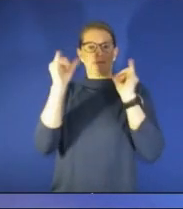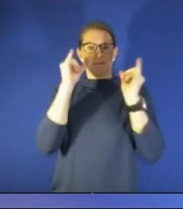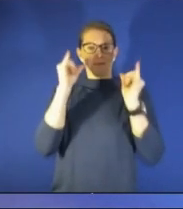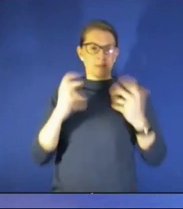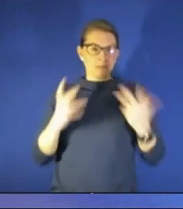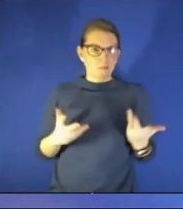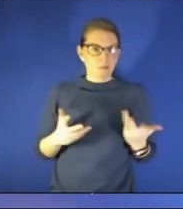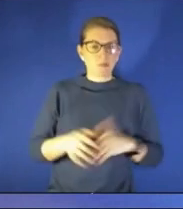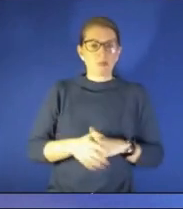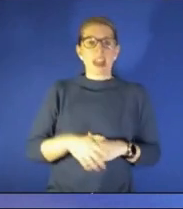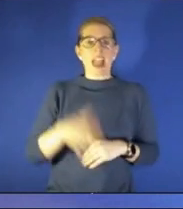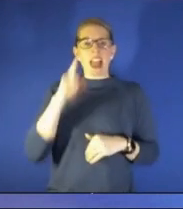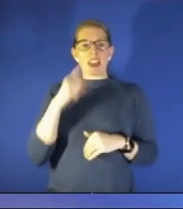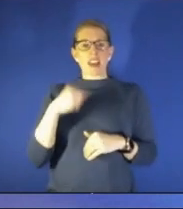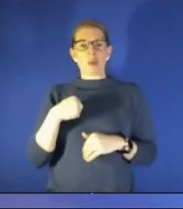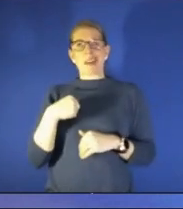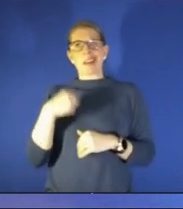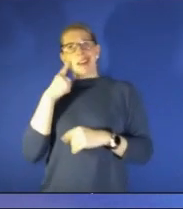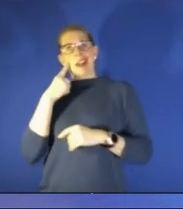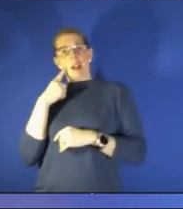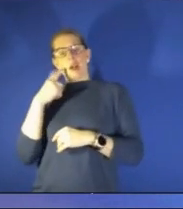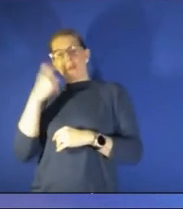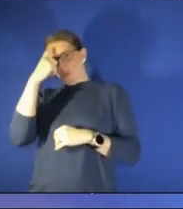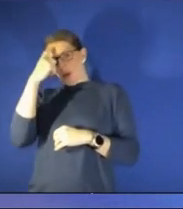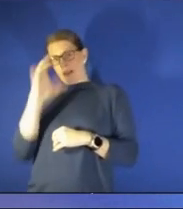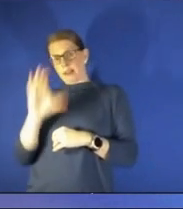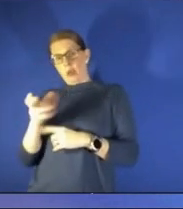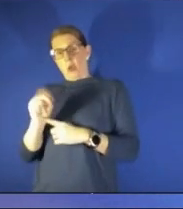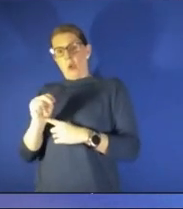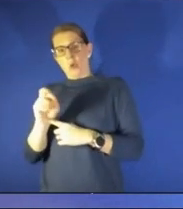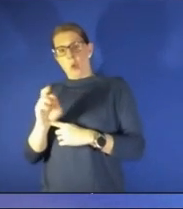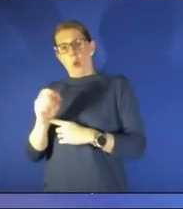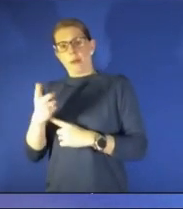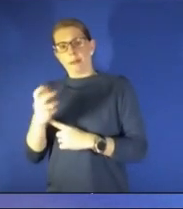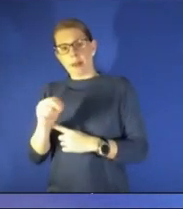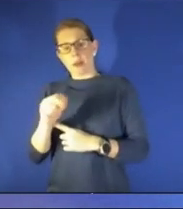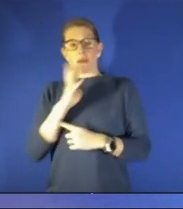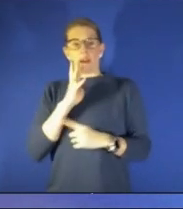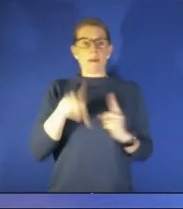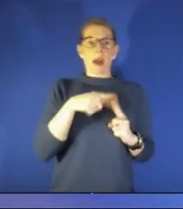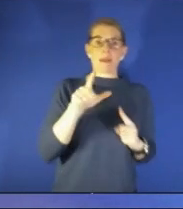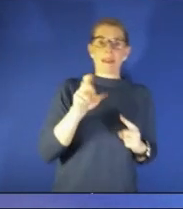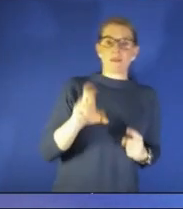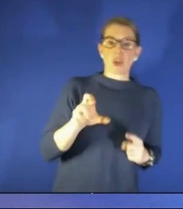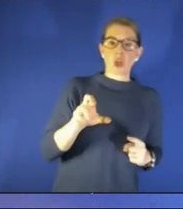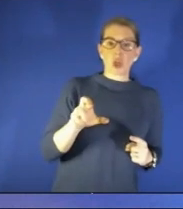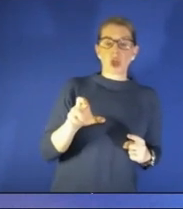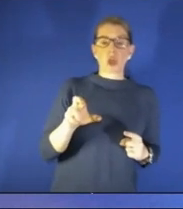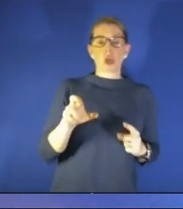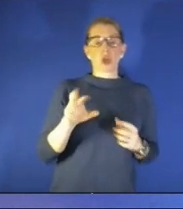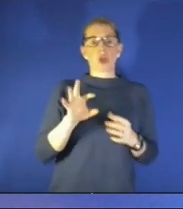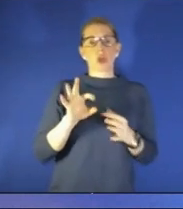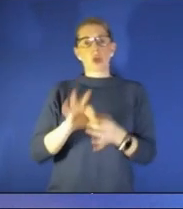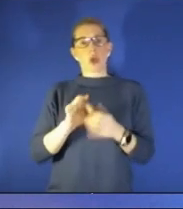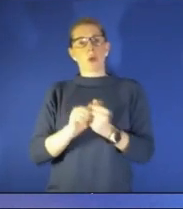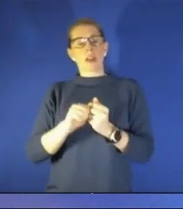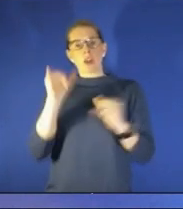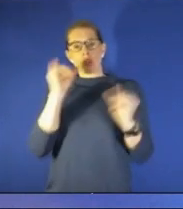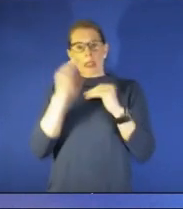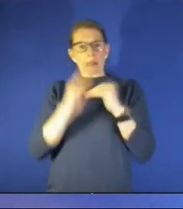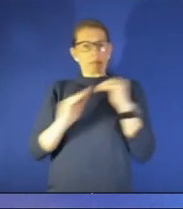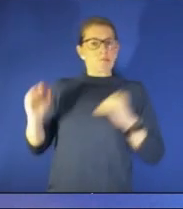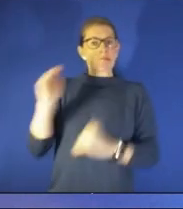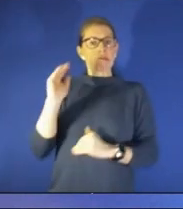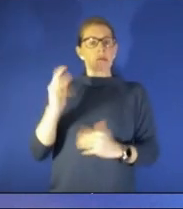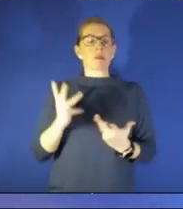we think of the brain as its own organ because we talk about the liver when it comes to drinking too much alcohol but what is actually happening inside our